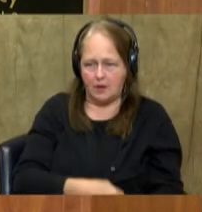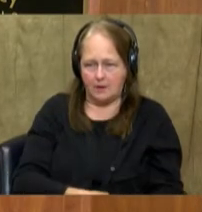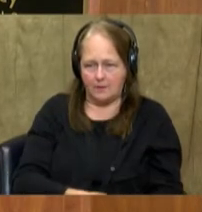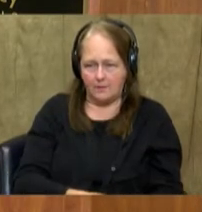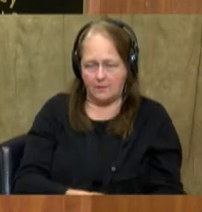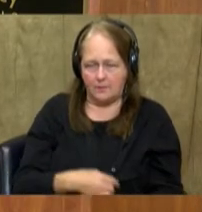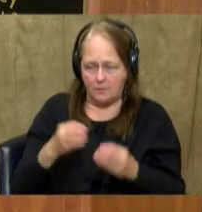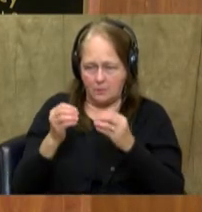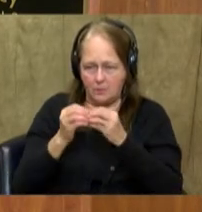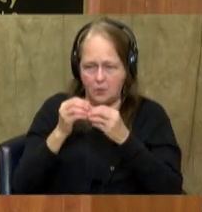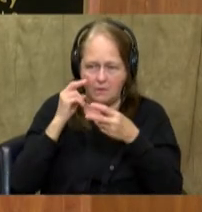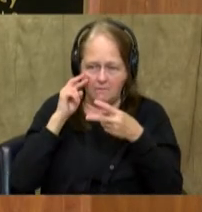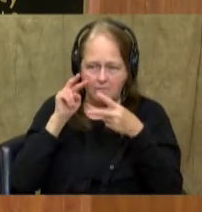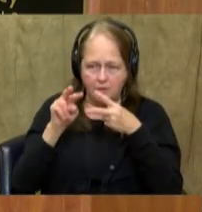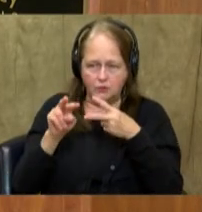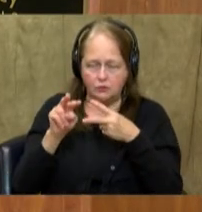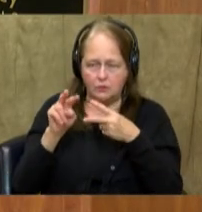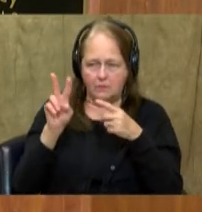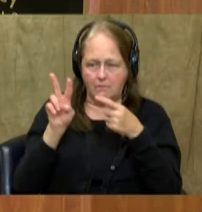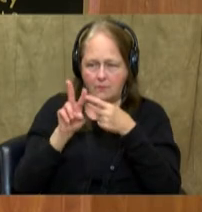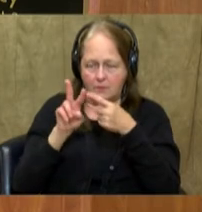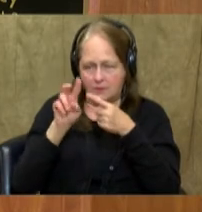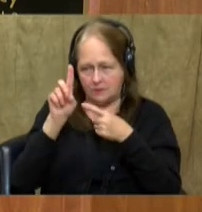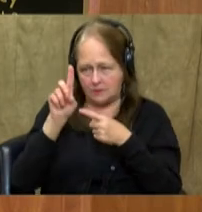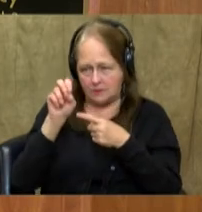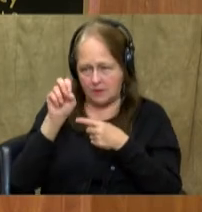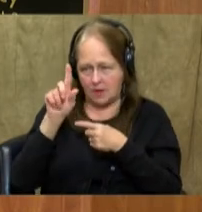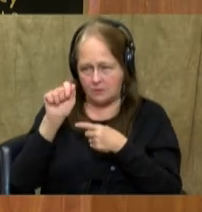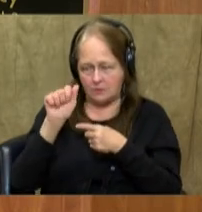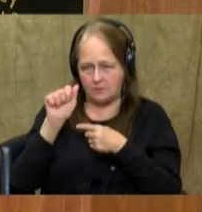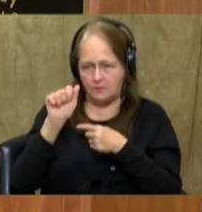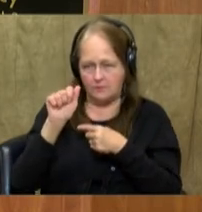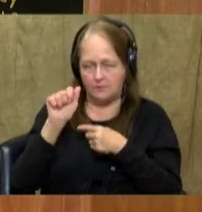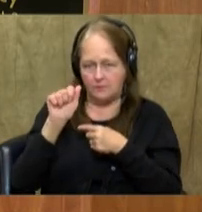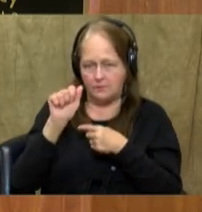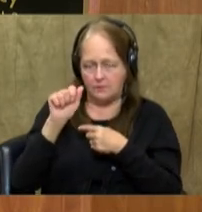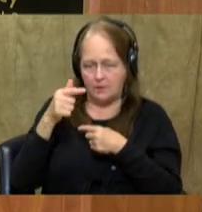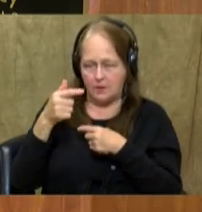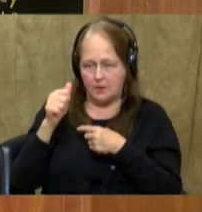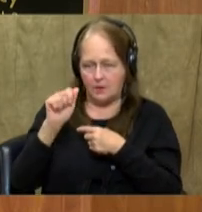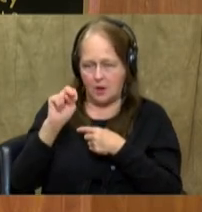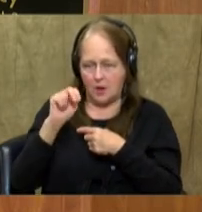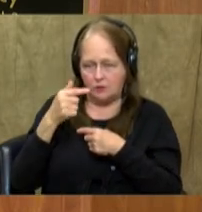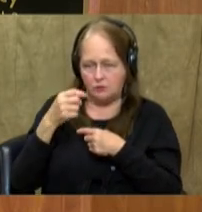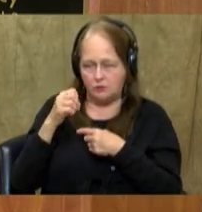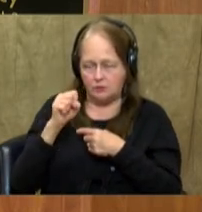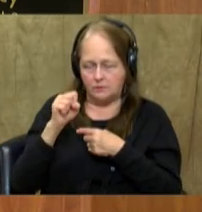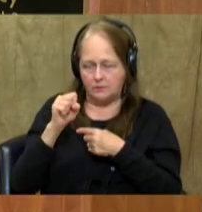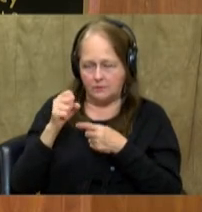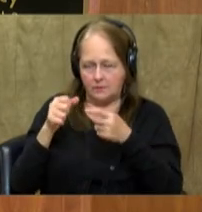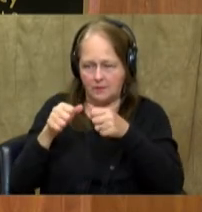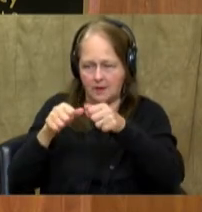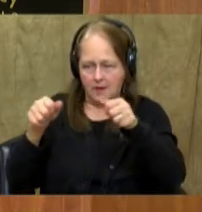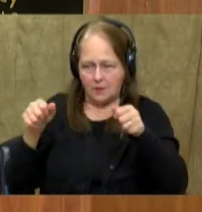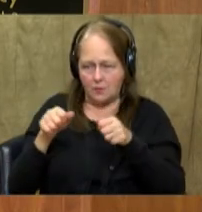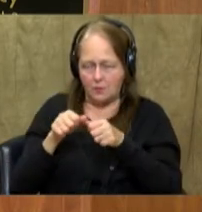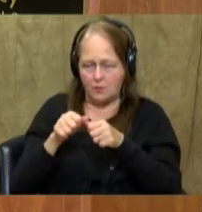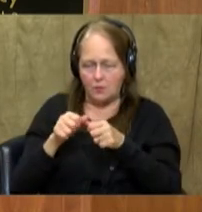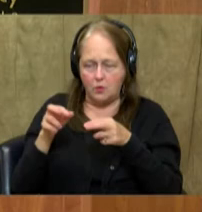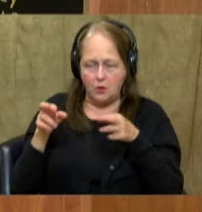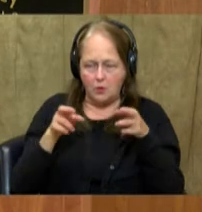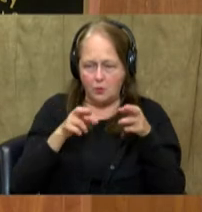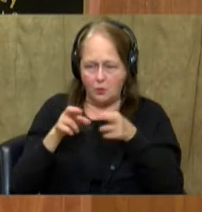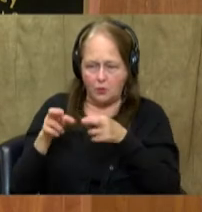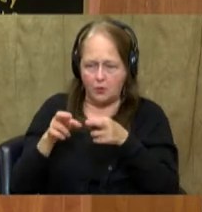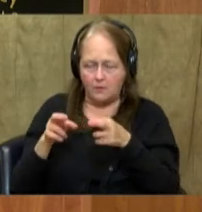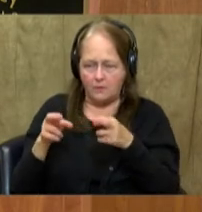Let's do some more visual vocabulary. I mentioned delta before, the Ganges delta. A delta is an area where a river